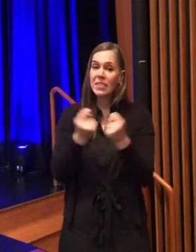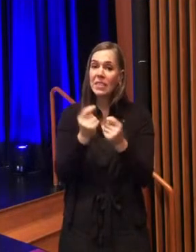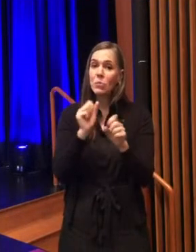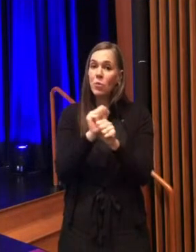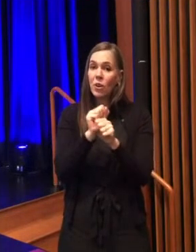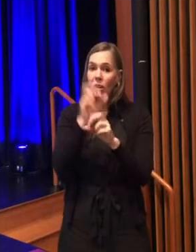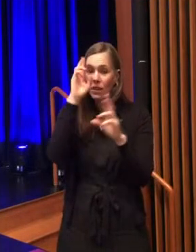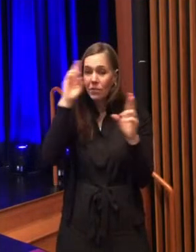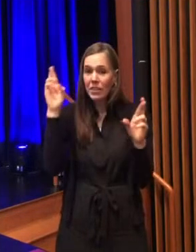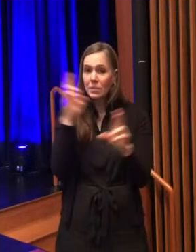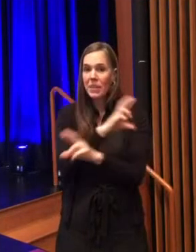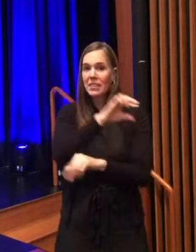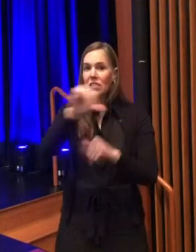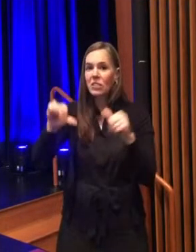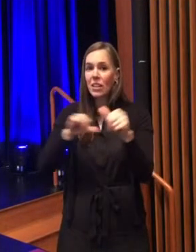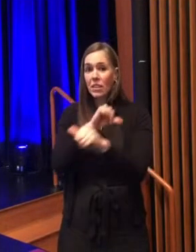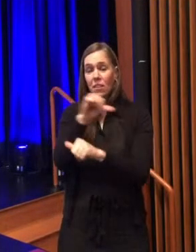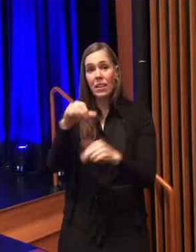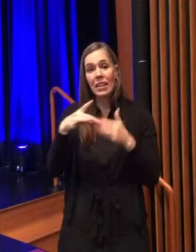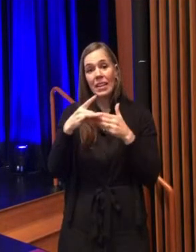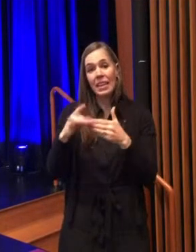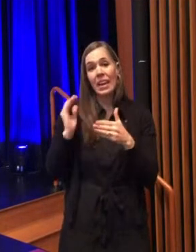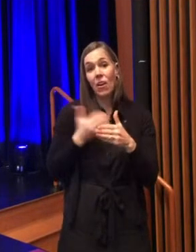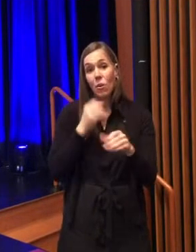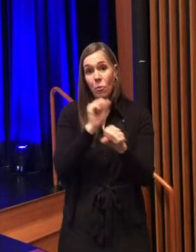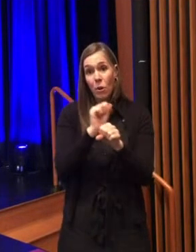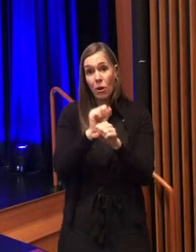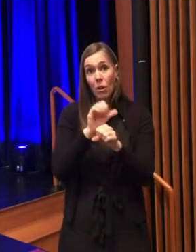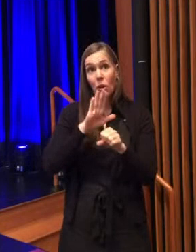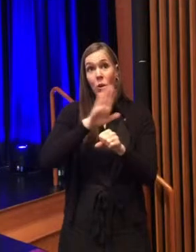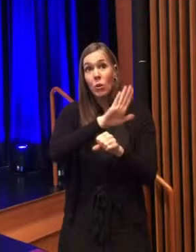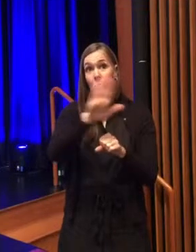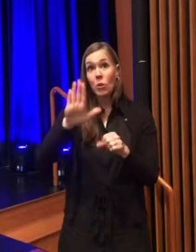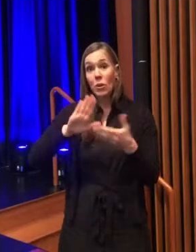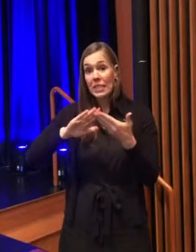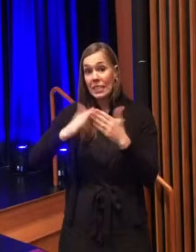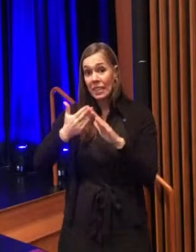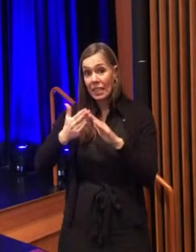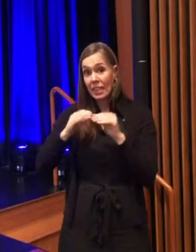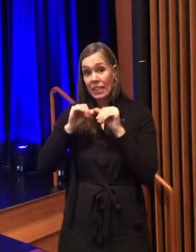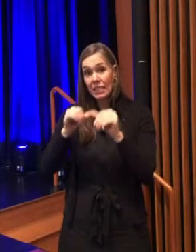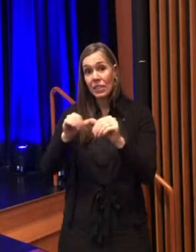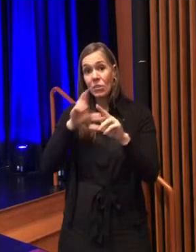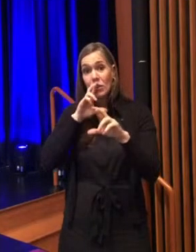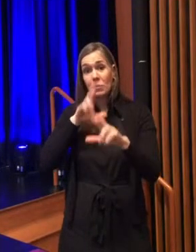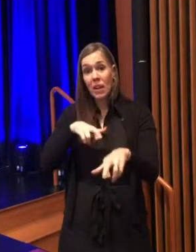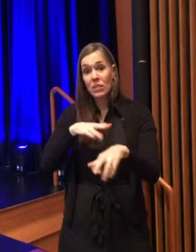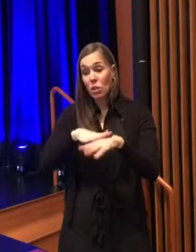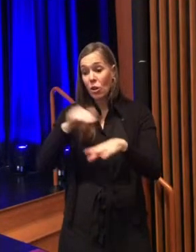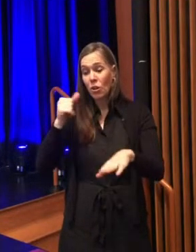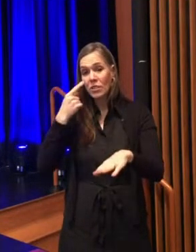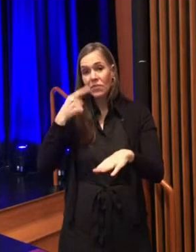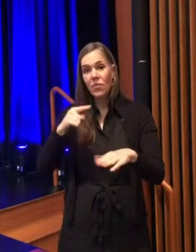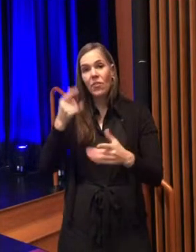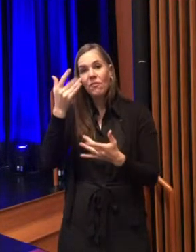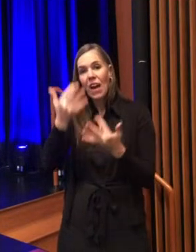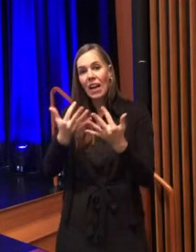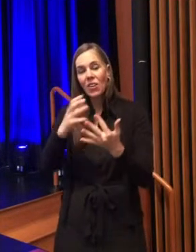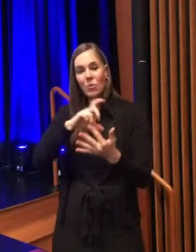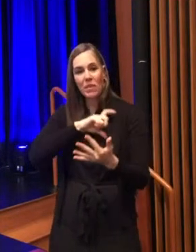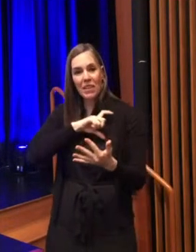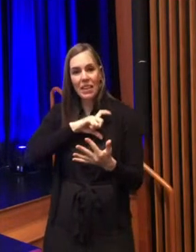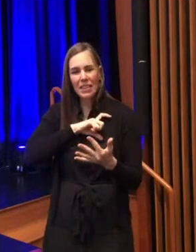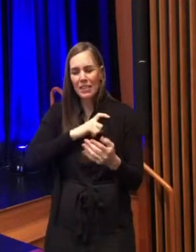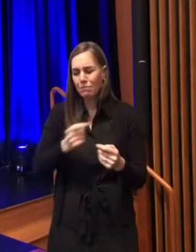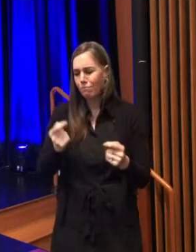our work as we deliver essential services your city team continues to respond to calls for fire and police assistance with speed